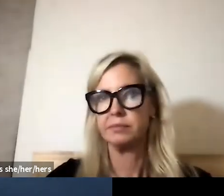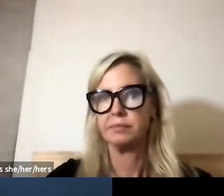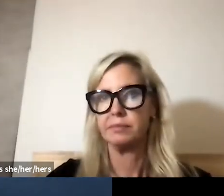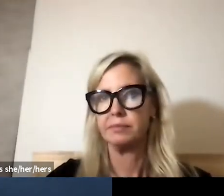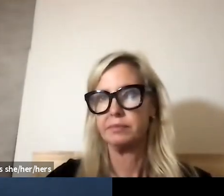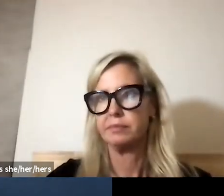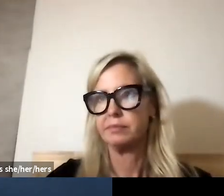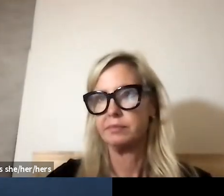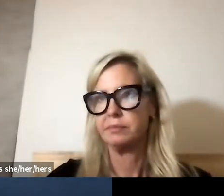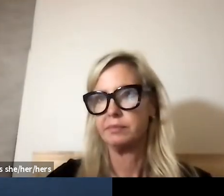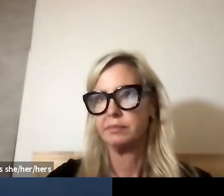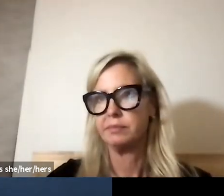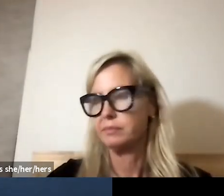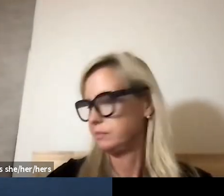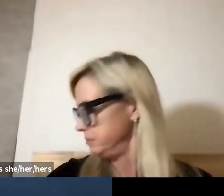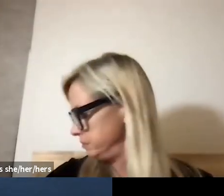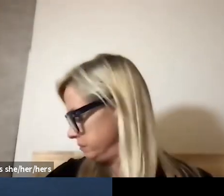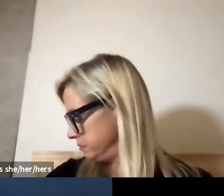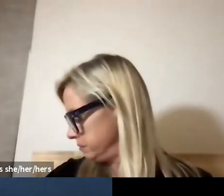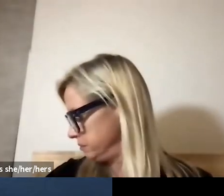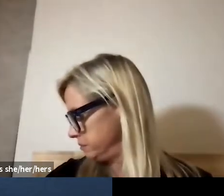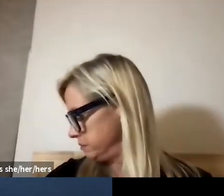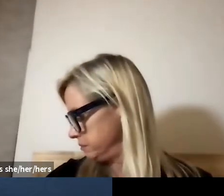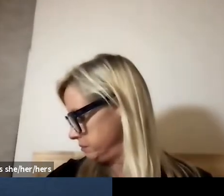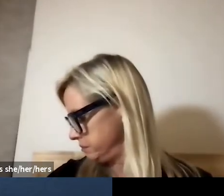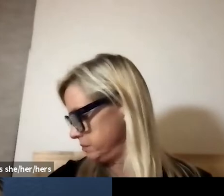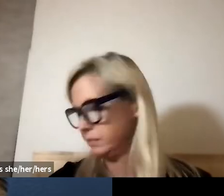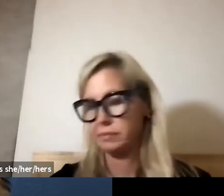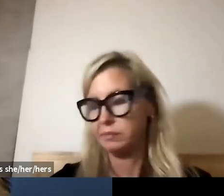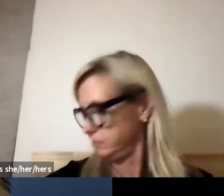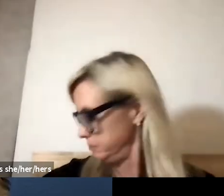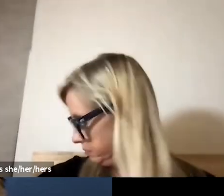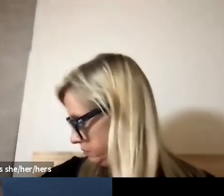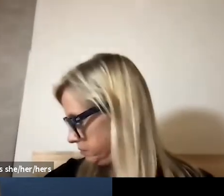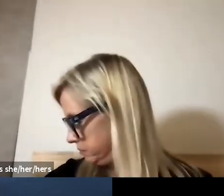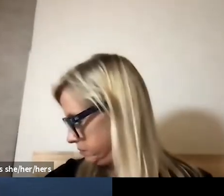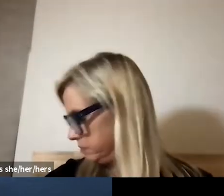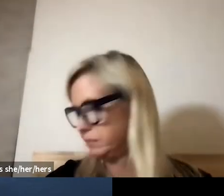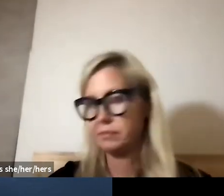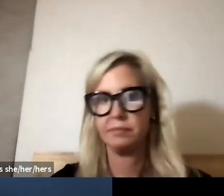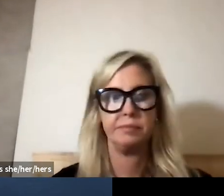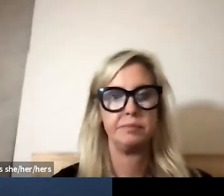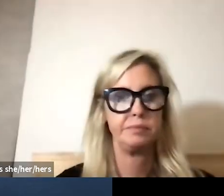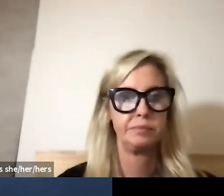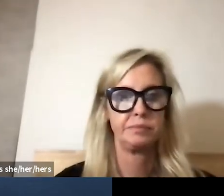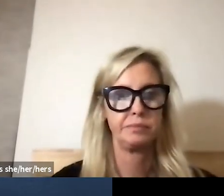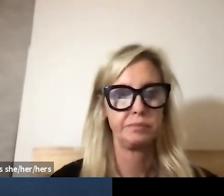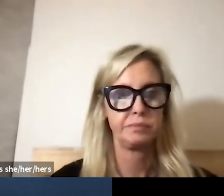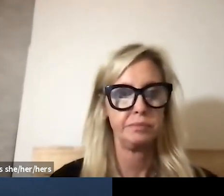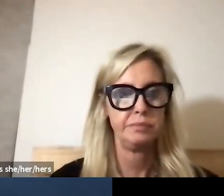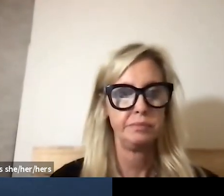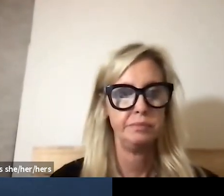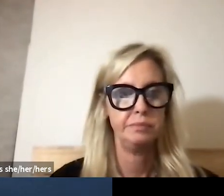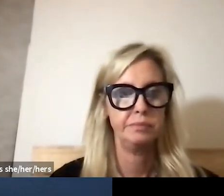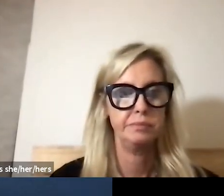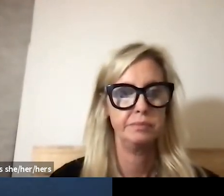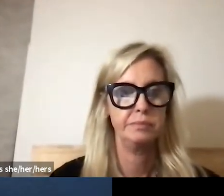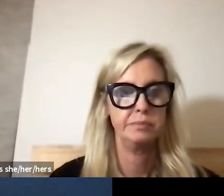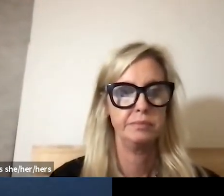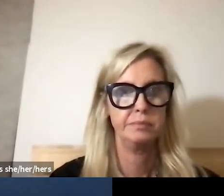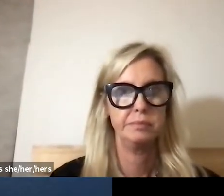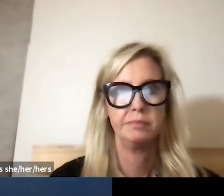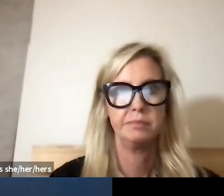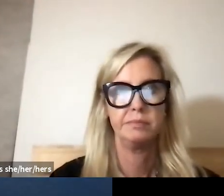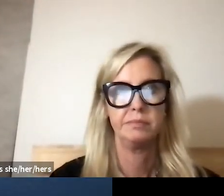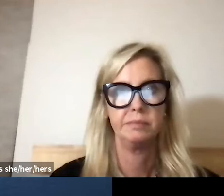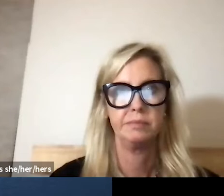has actually actually allowed us flexibility to do this so we're doing it during this time uh so a